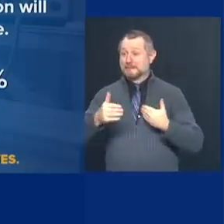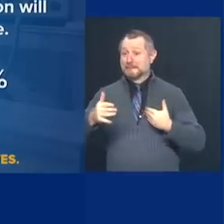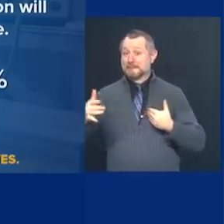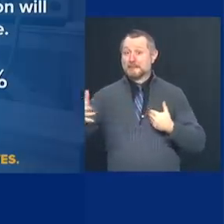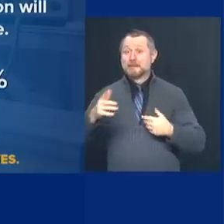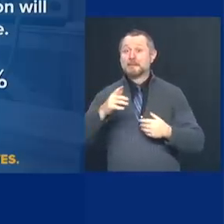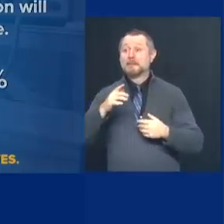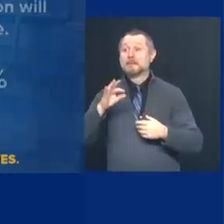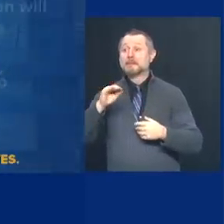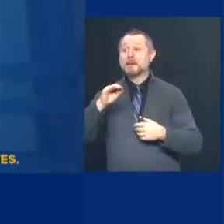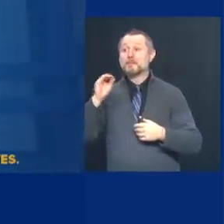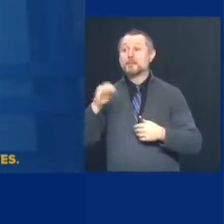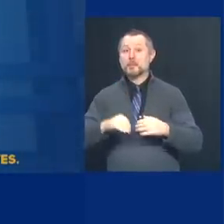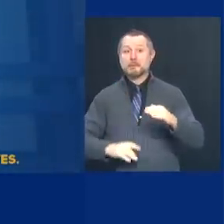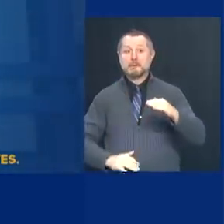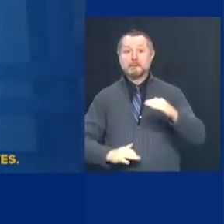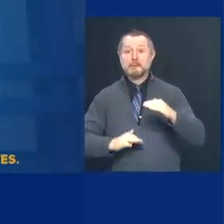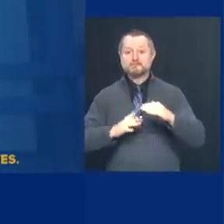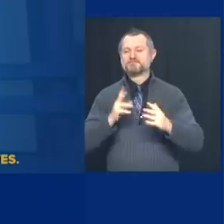hospital capacity, close down.